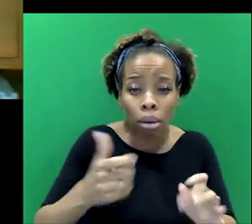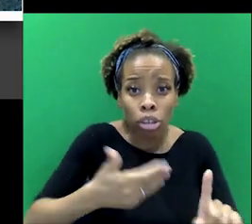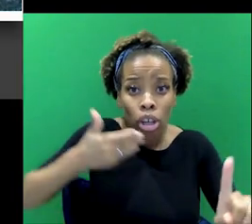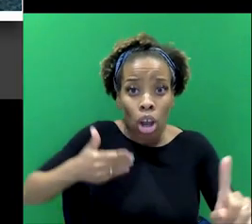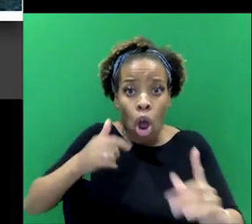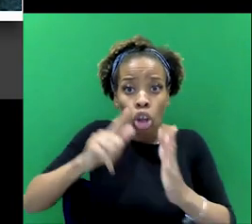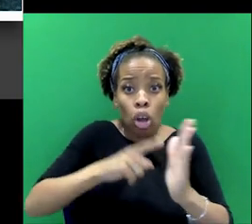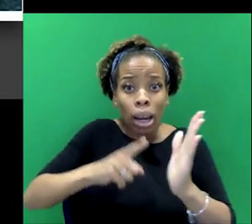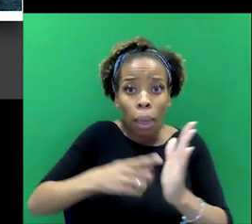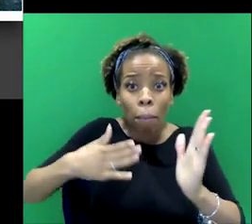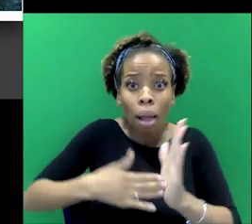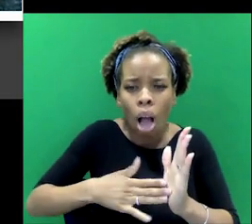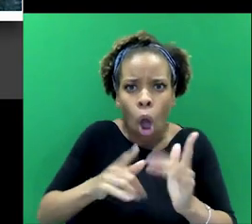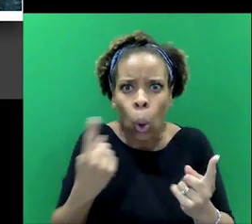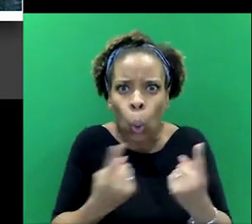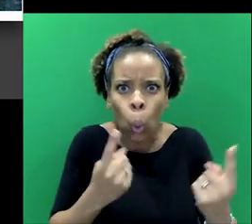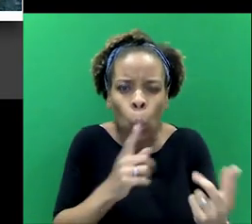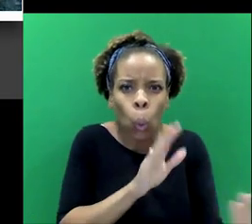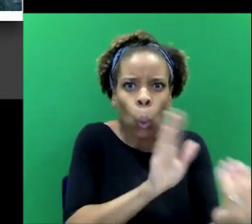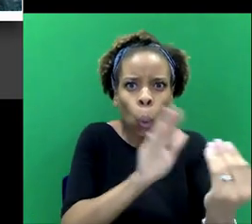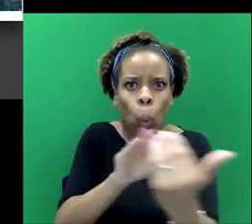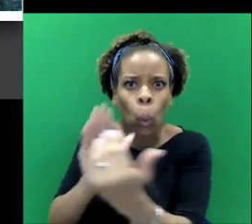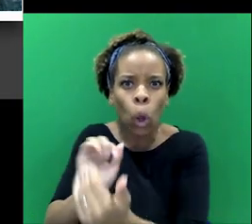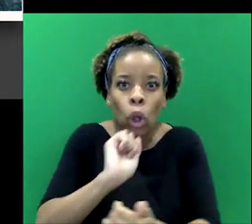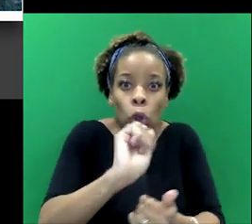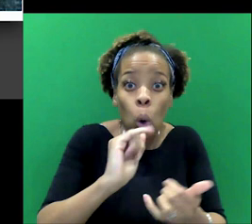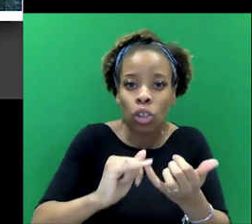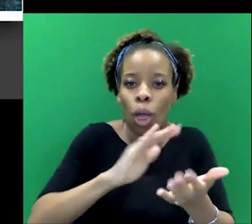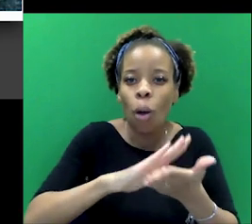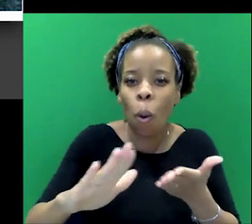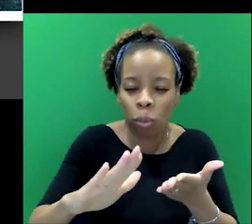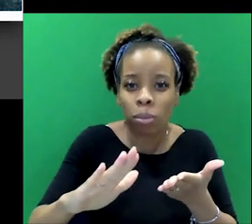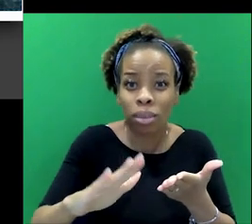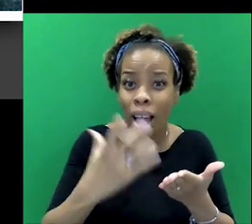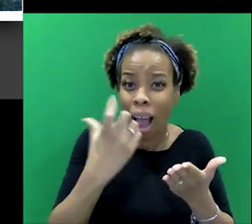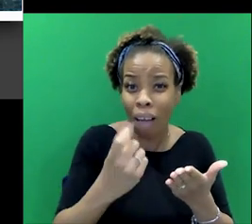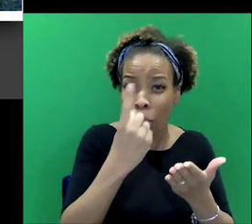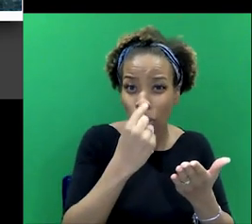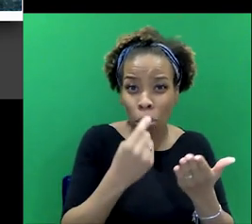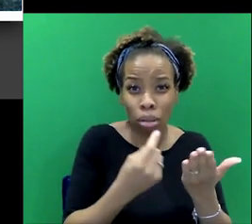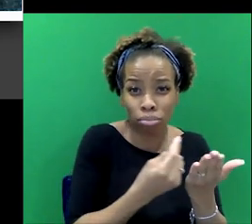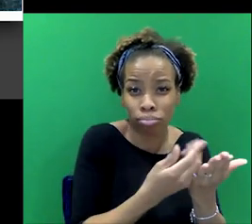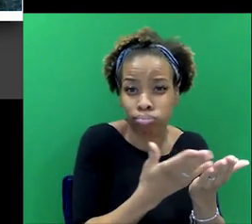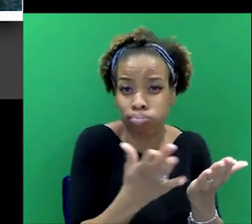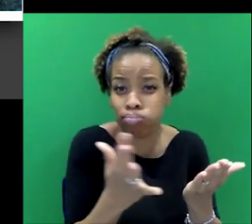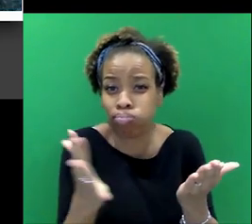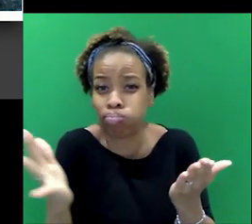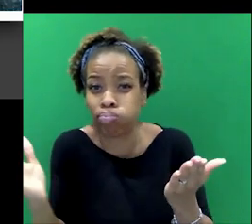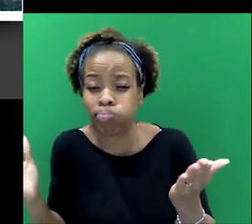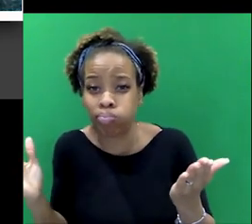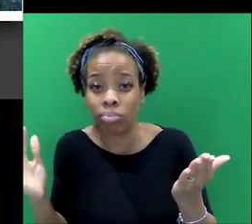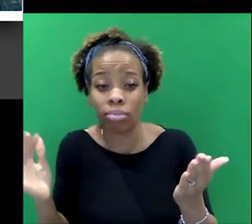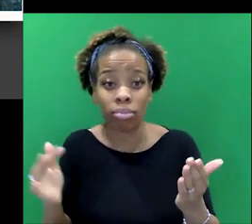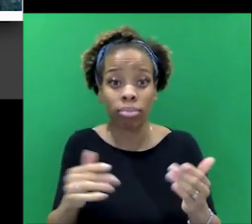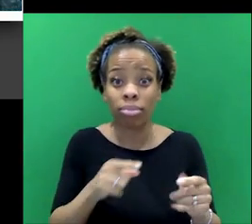Miller? The, the possibilities are endless in much the same way as they are with the character like Dracula